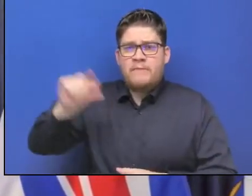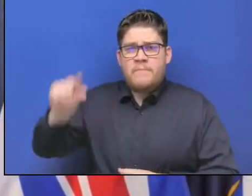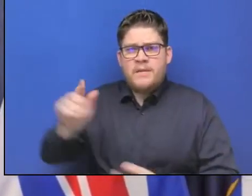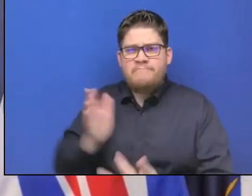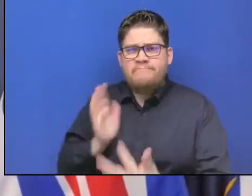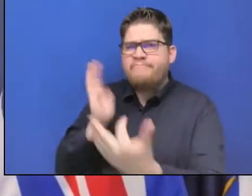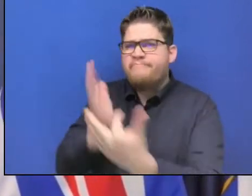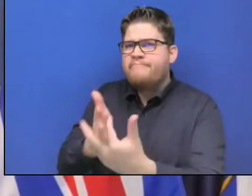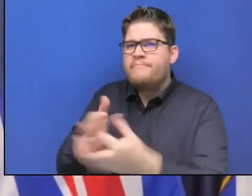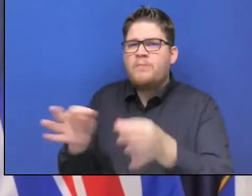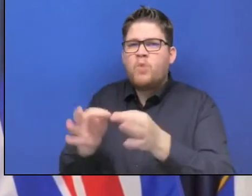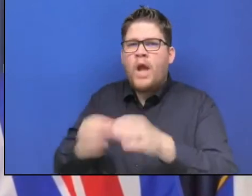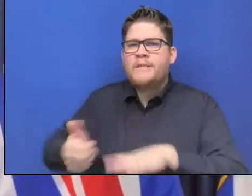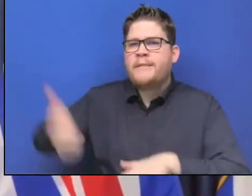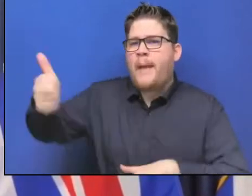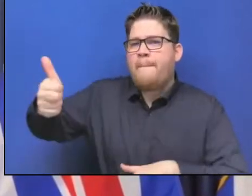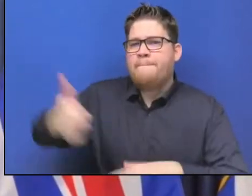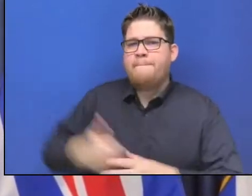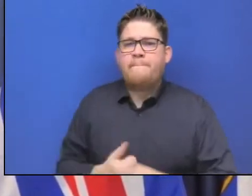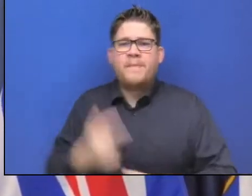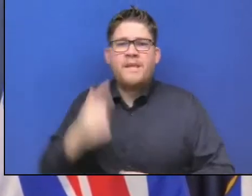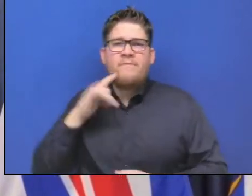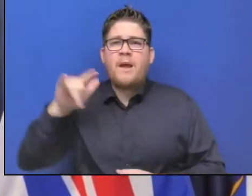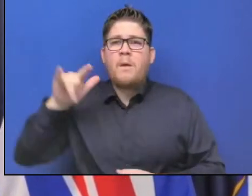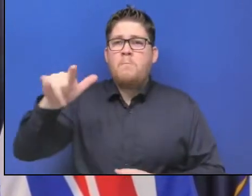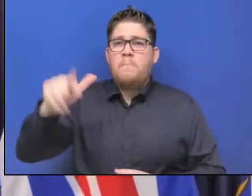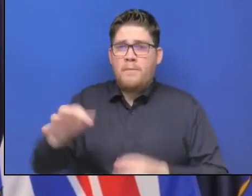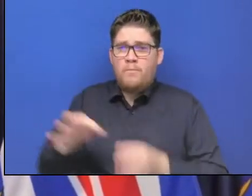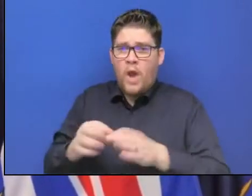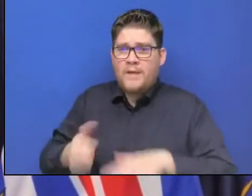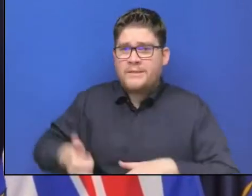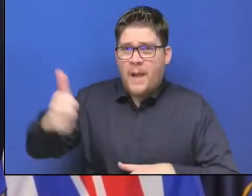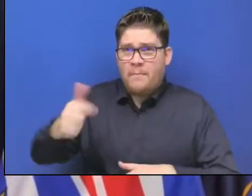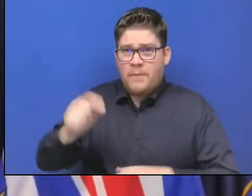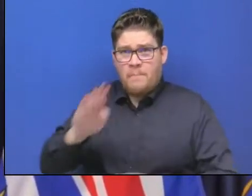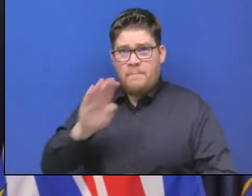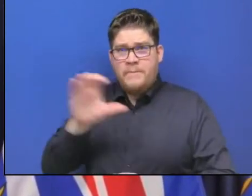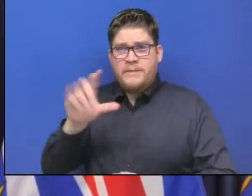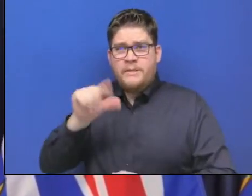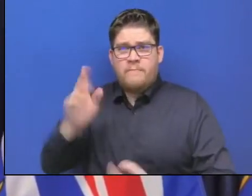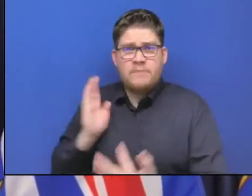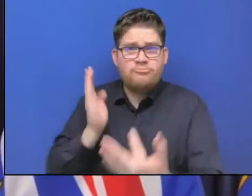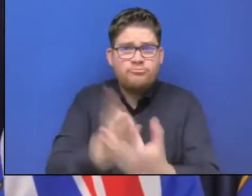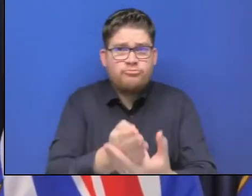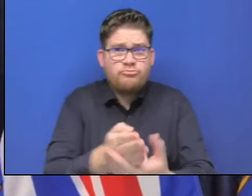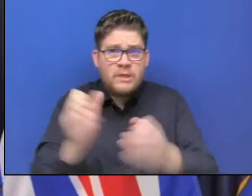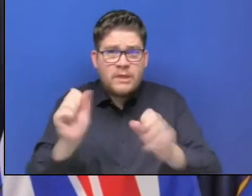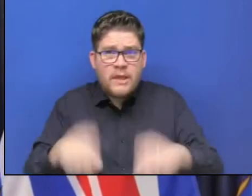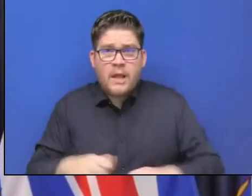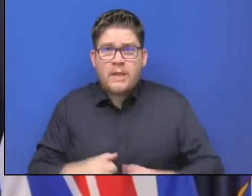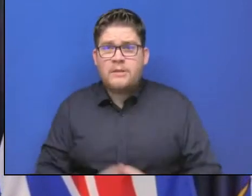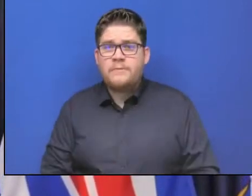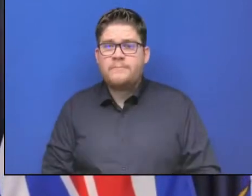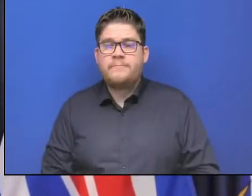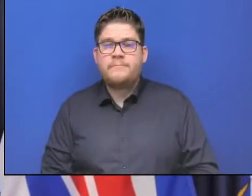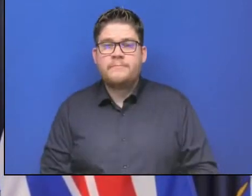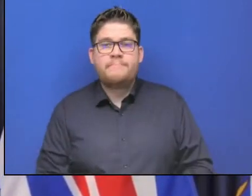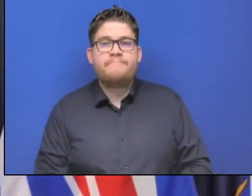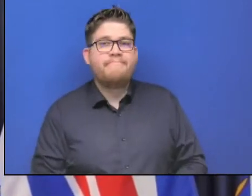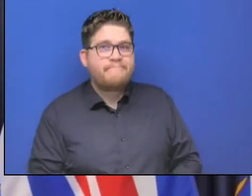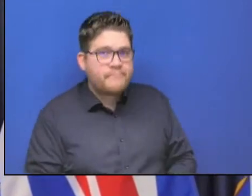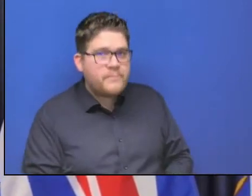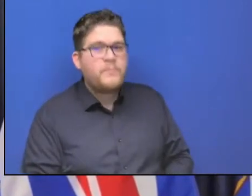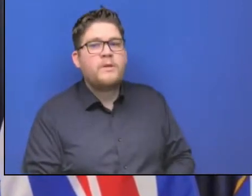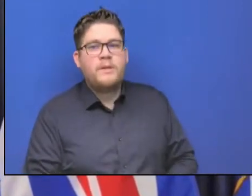substantially by airlines here? Thanks for that question. That's certainly an issue that we will be following up on. I know